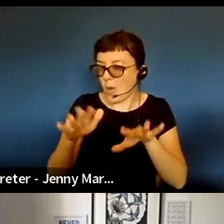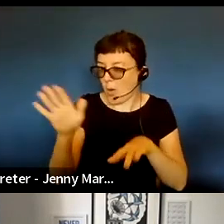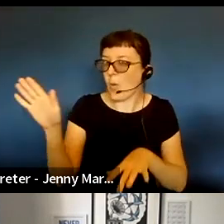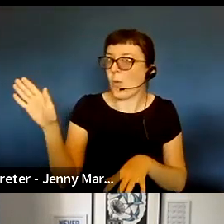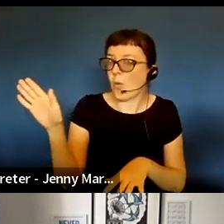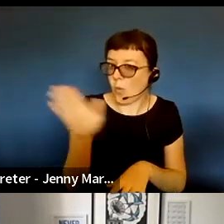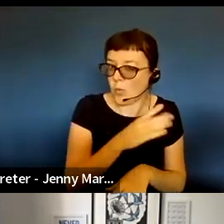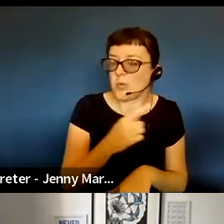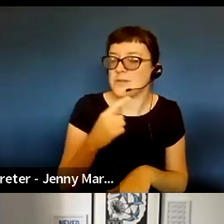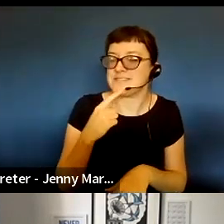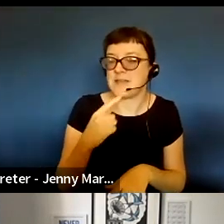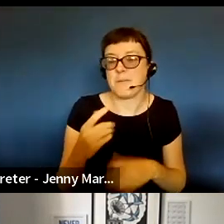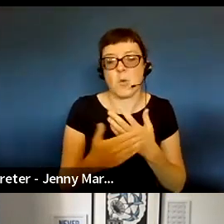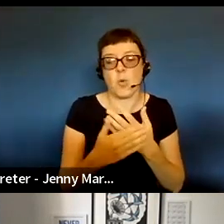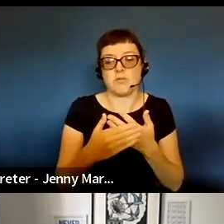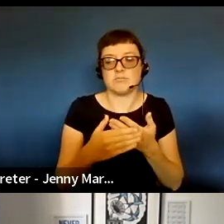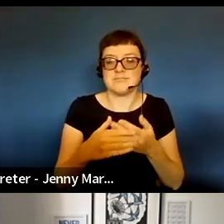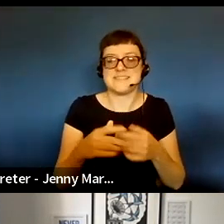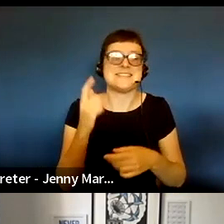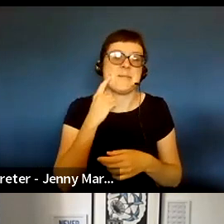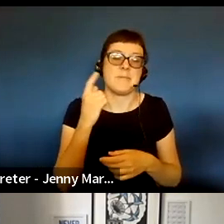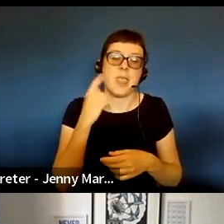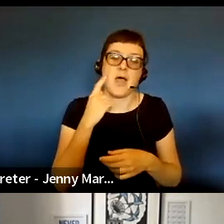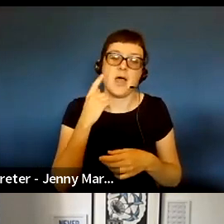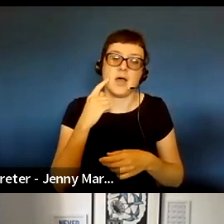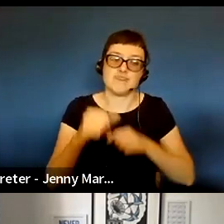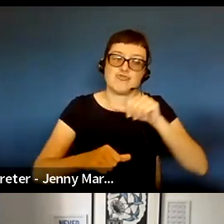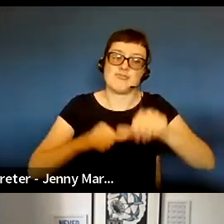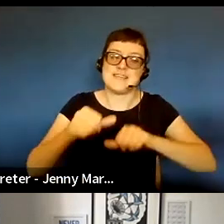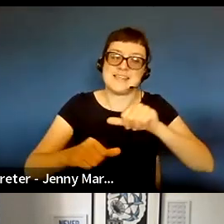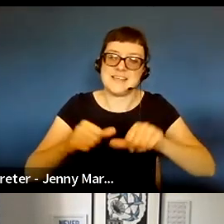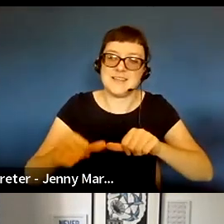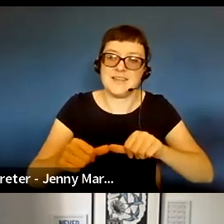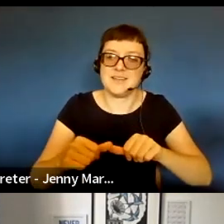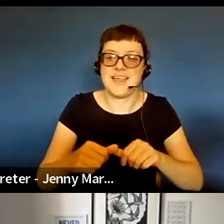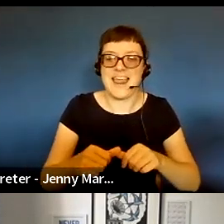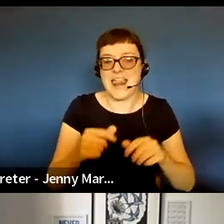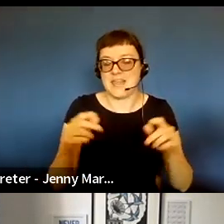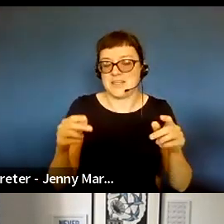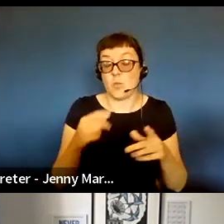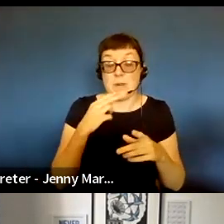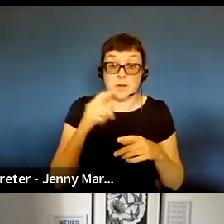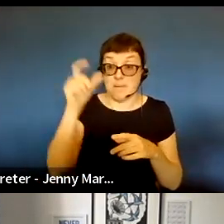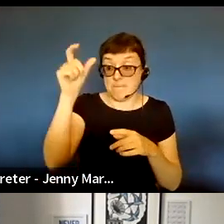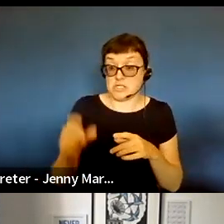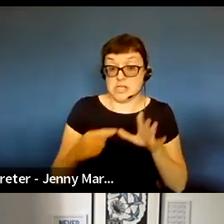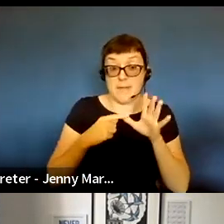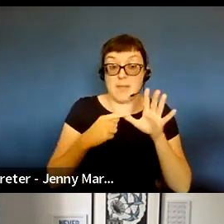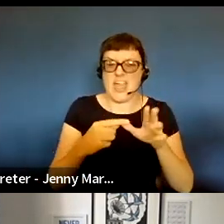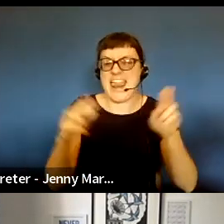on a much simpler form, asking a lot for a lot less information up front,